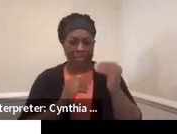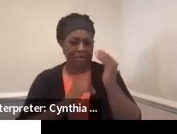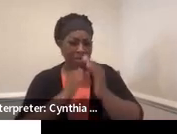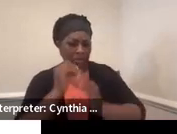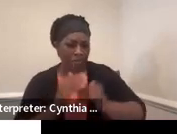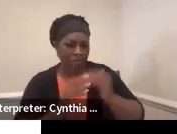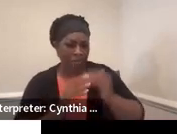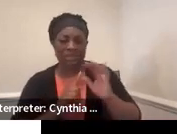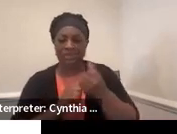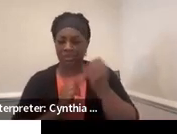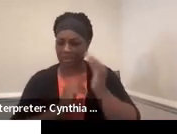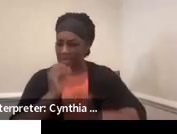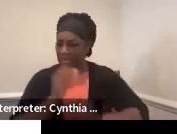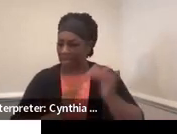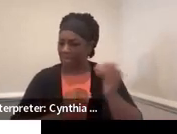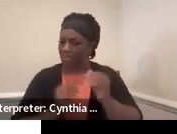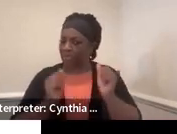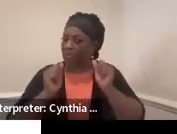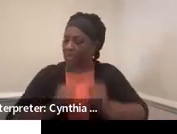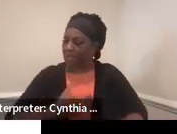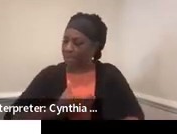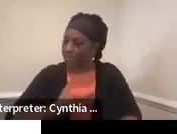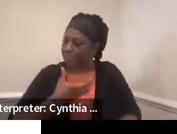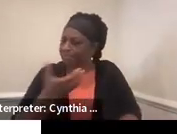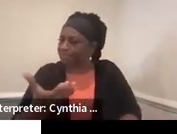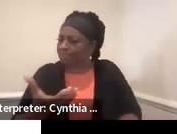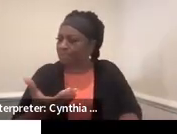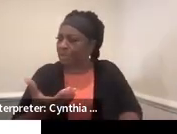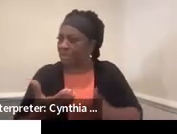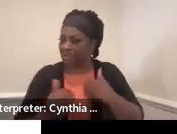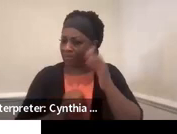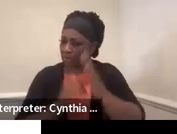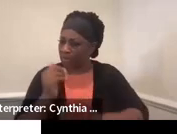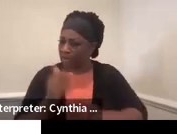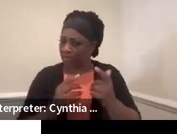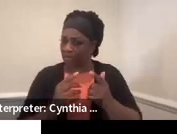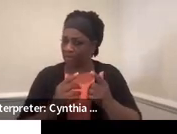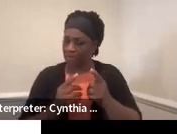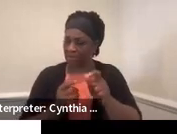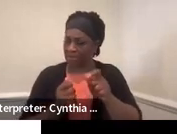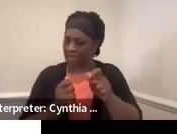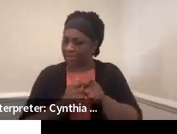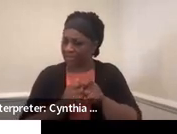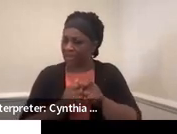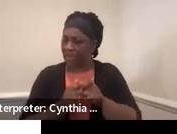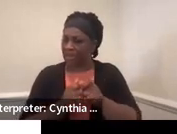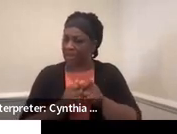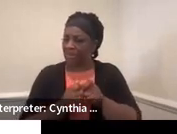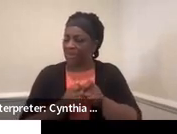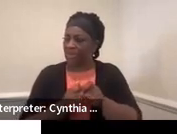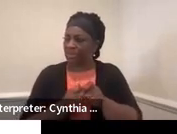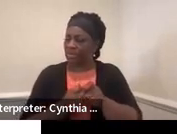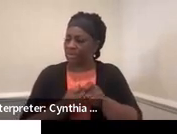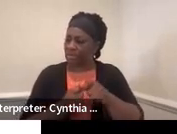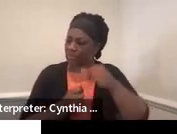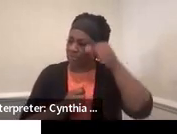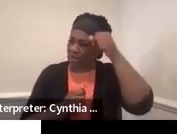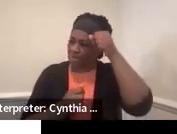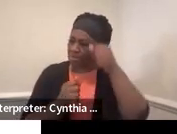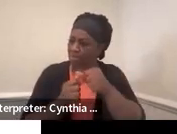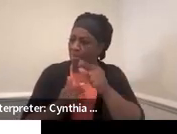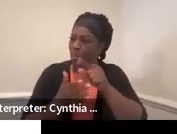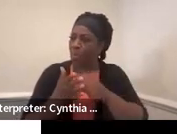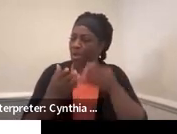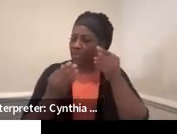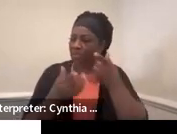comfortable for them to be able to do so. So be very cognizant on what information you